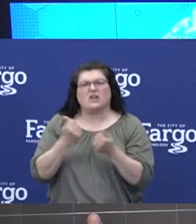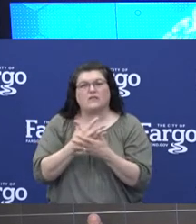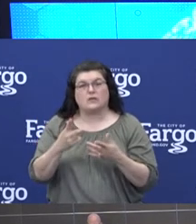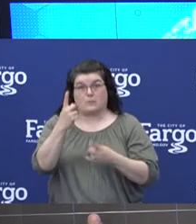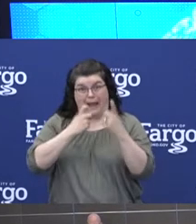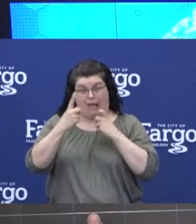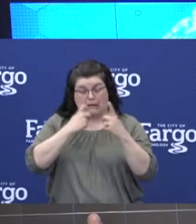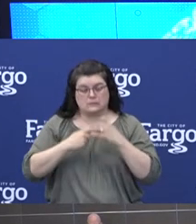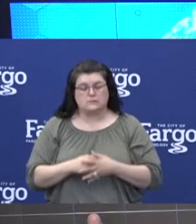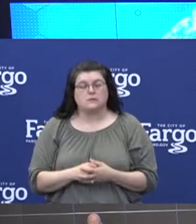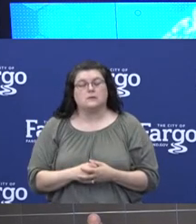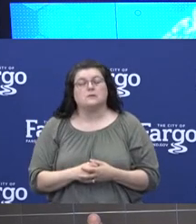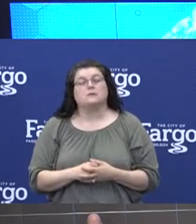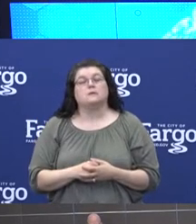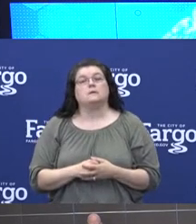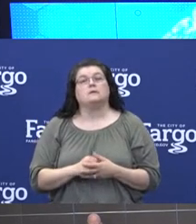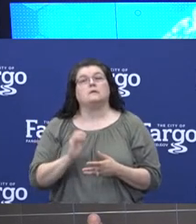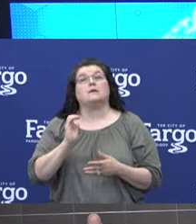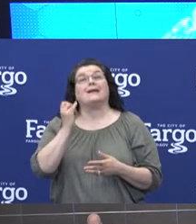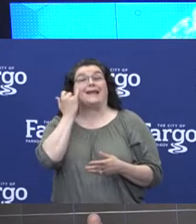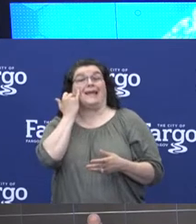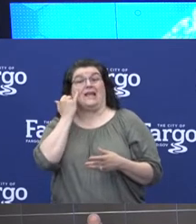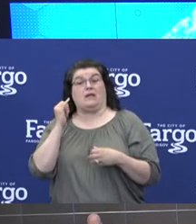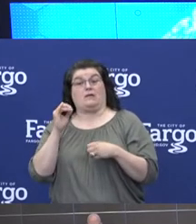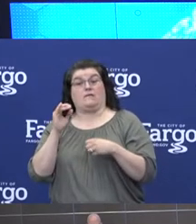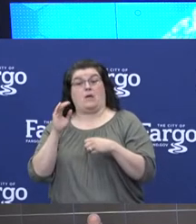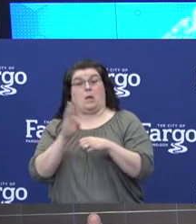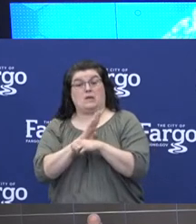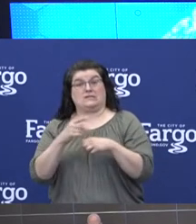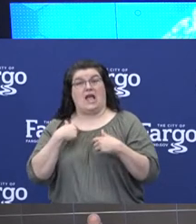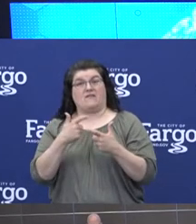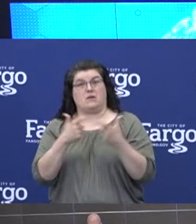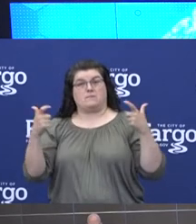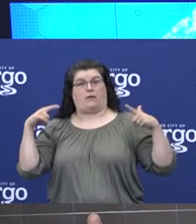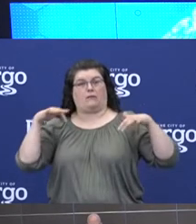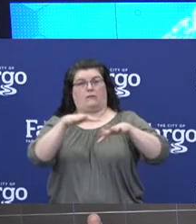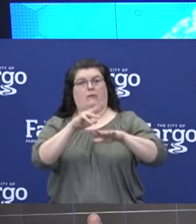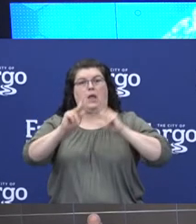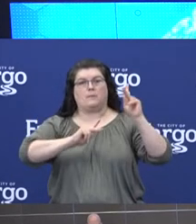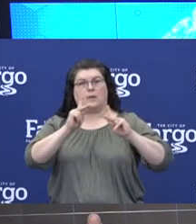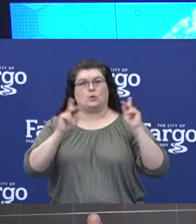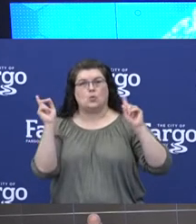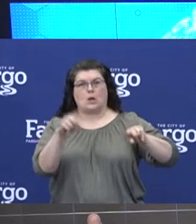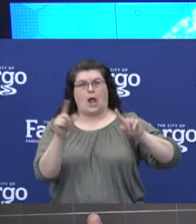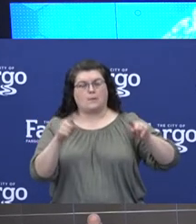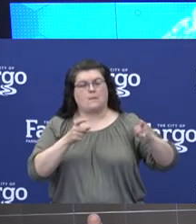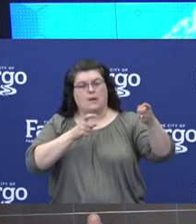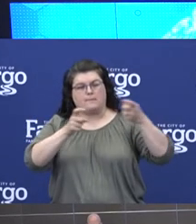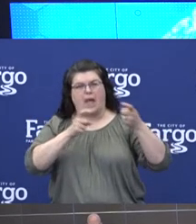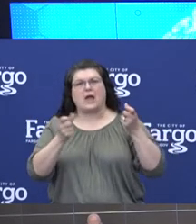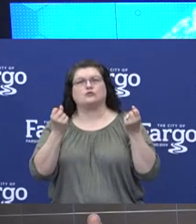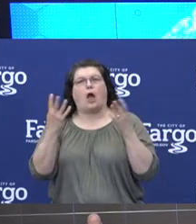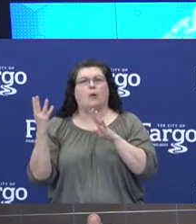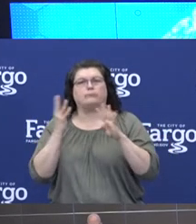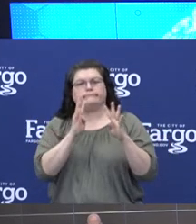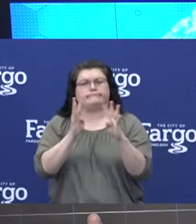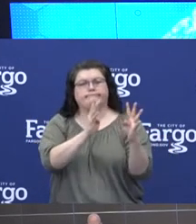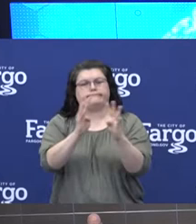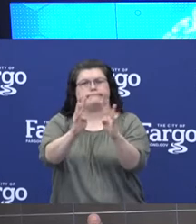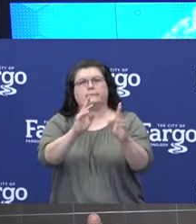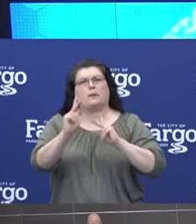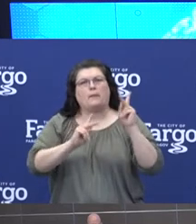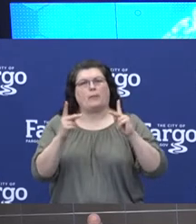When our facilities are hosting large events, one of the major concerns we have is the management of the flow of people. We're asking these